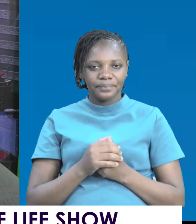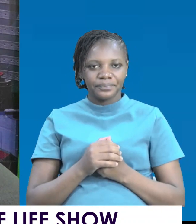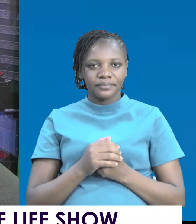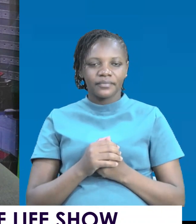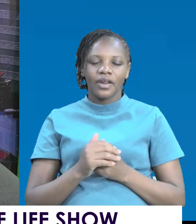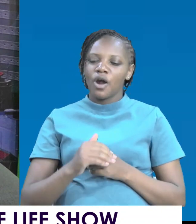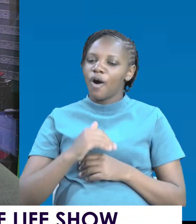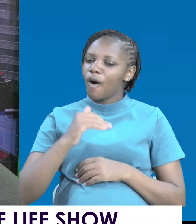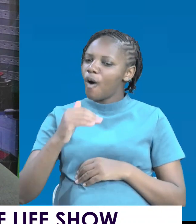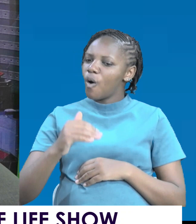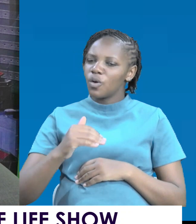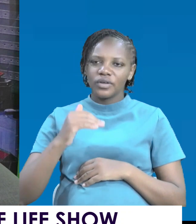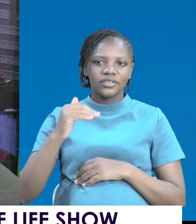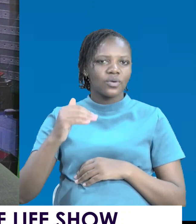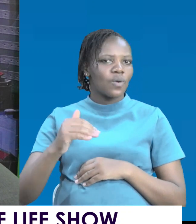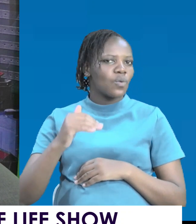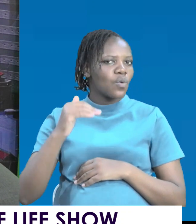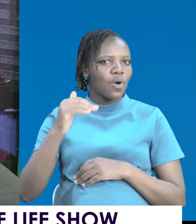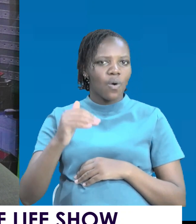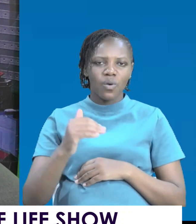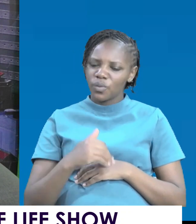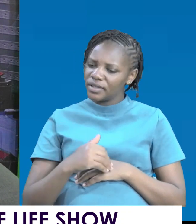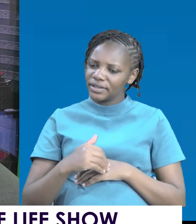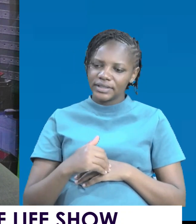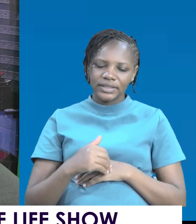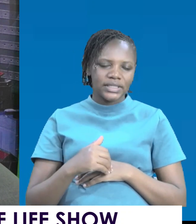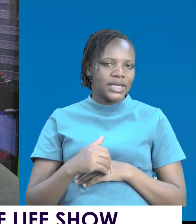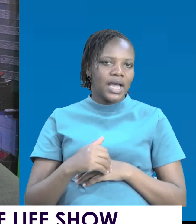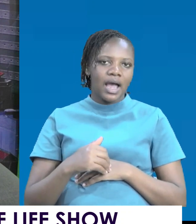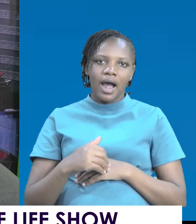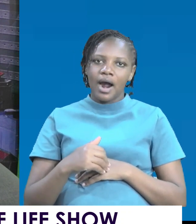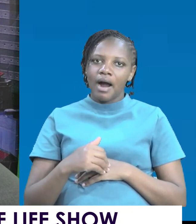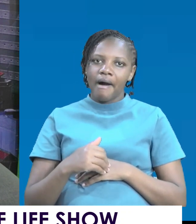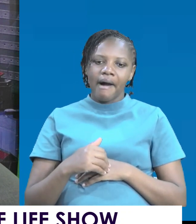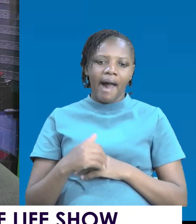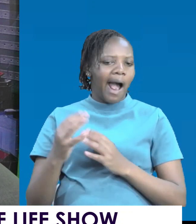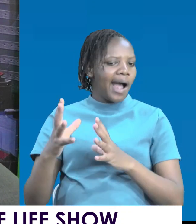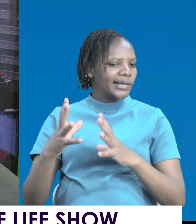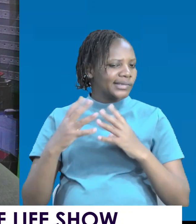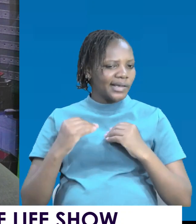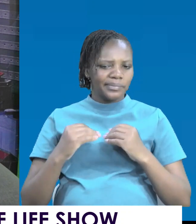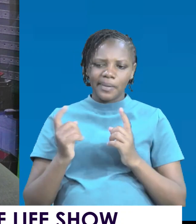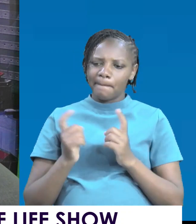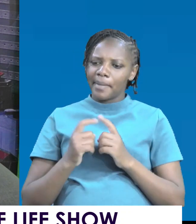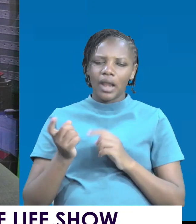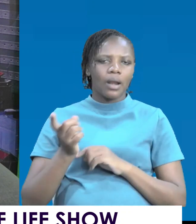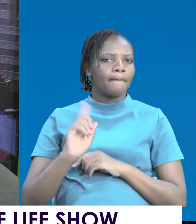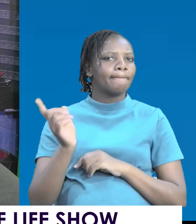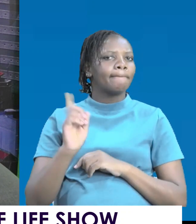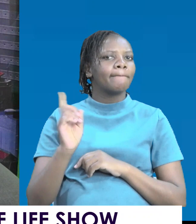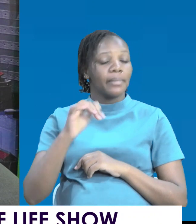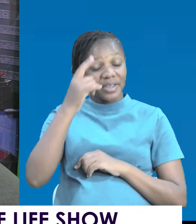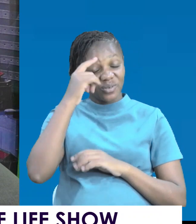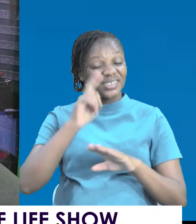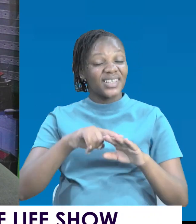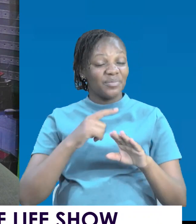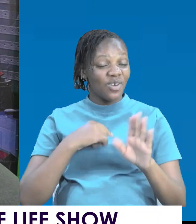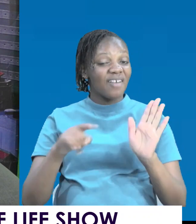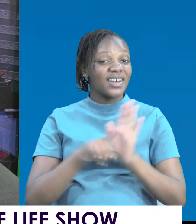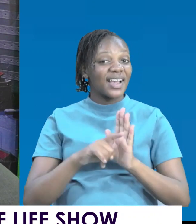Always do not give evil a chance to rejoice and give you pain. Because with every negative emotion,